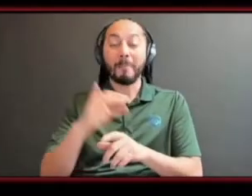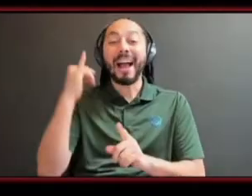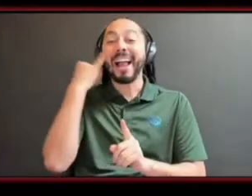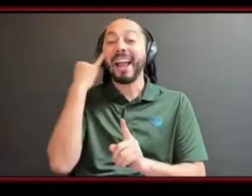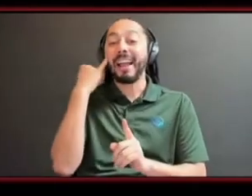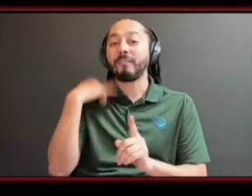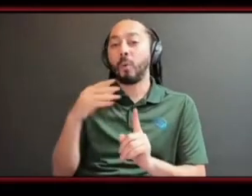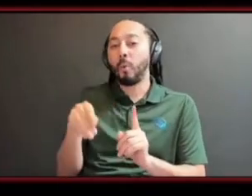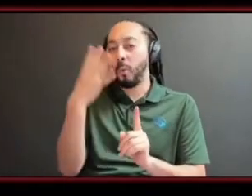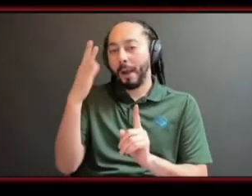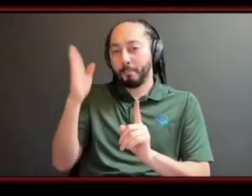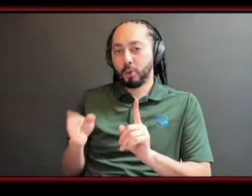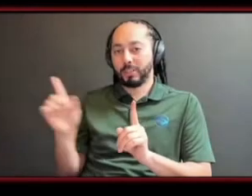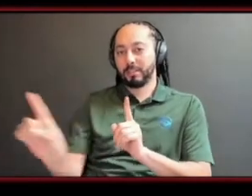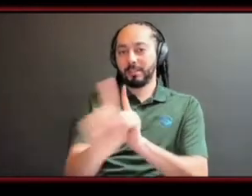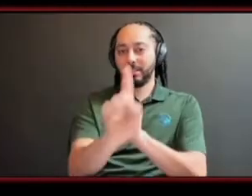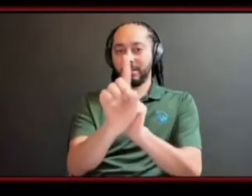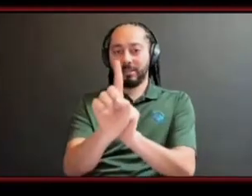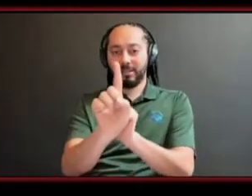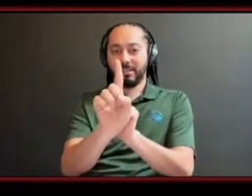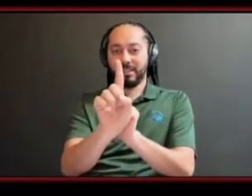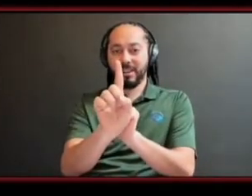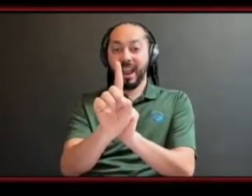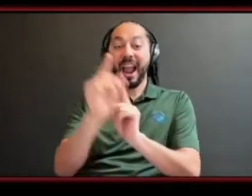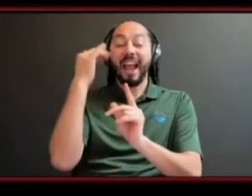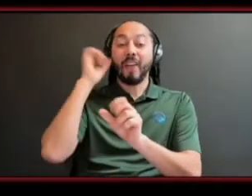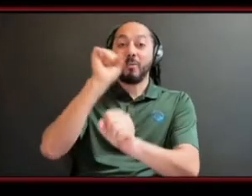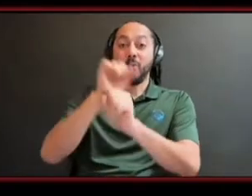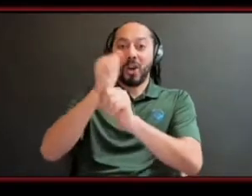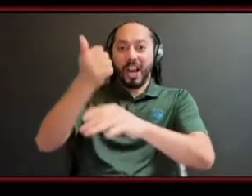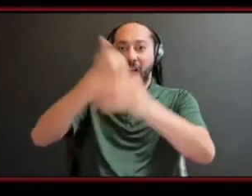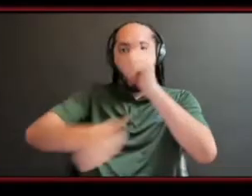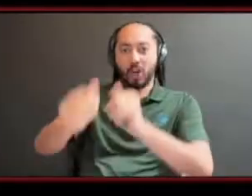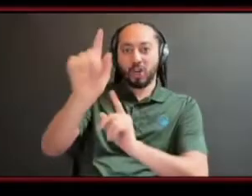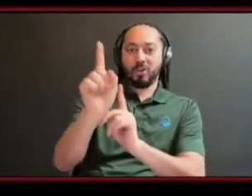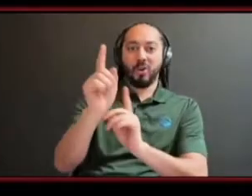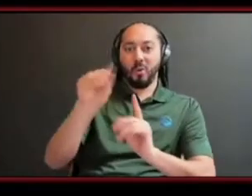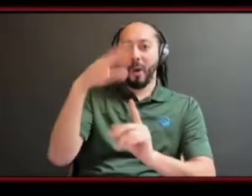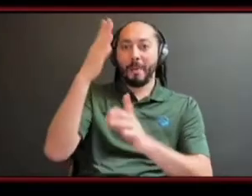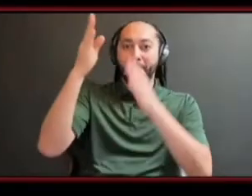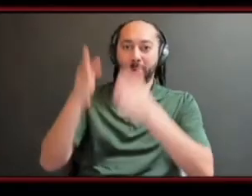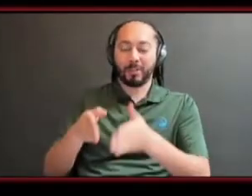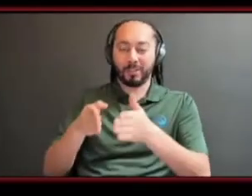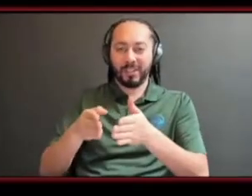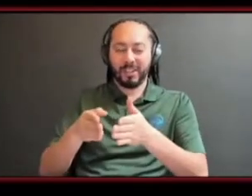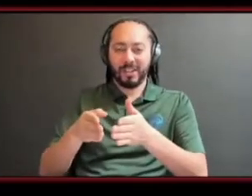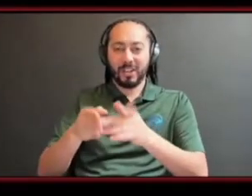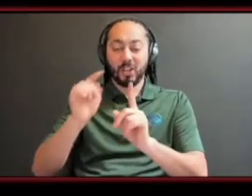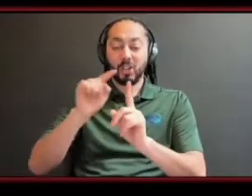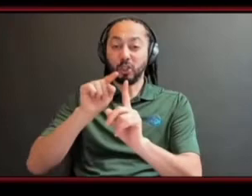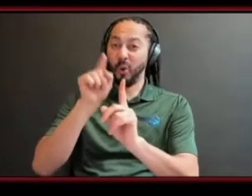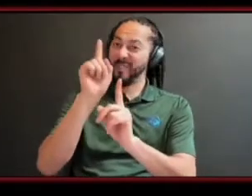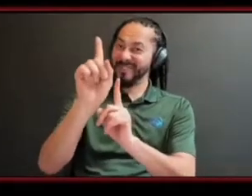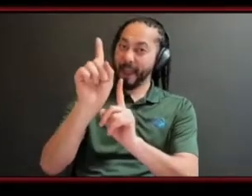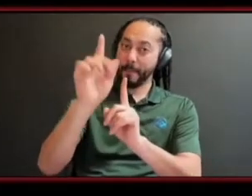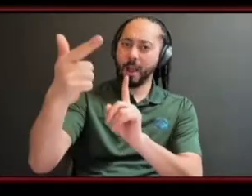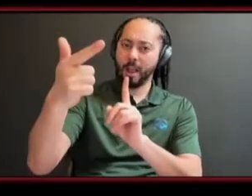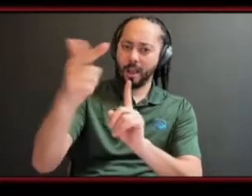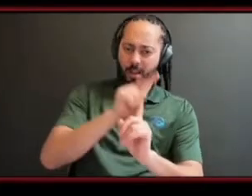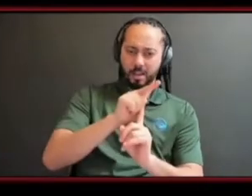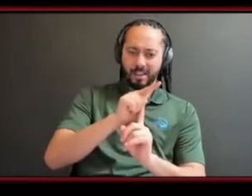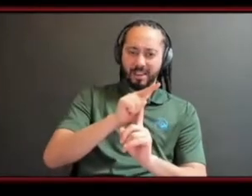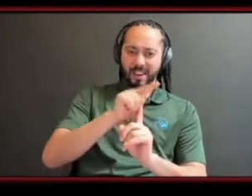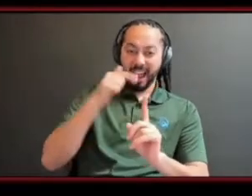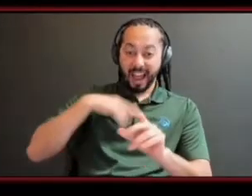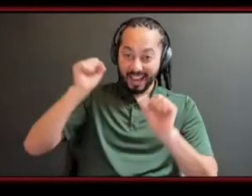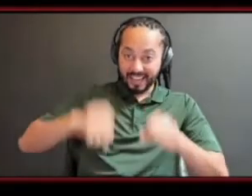me that i'm working for so how dare me or how why do i think i have that audacity to come in as the owner off